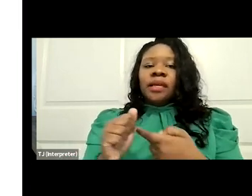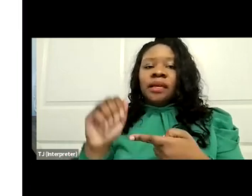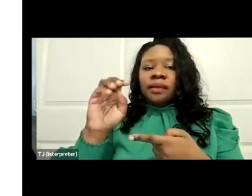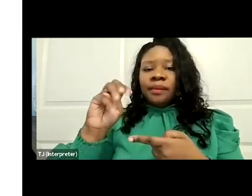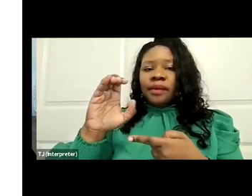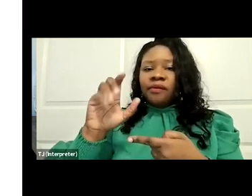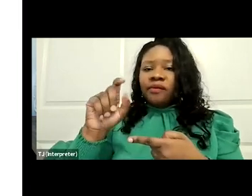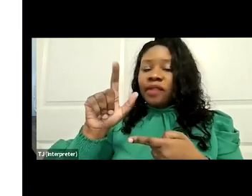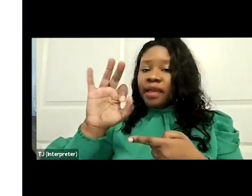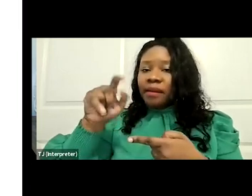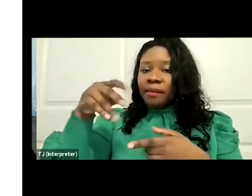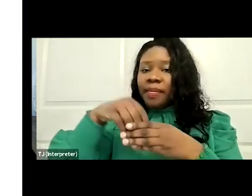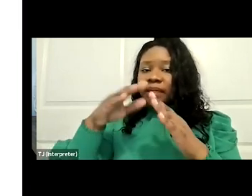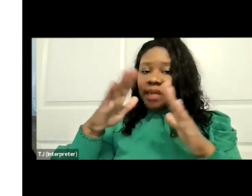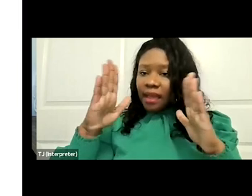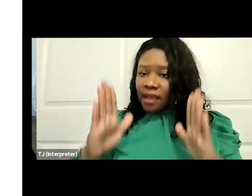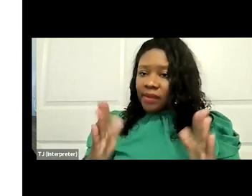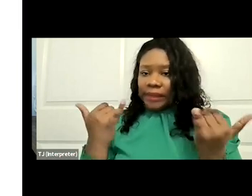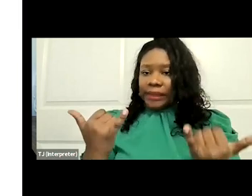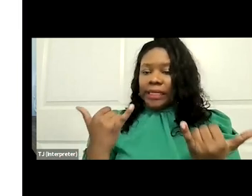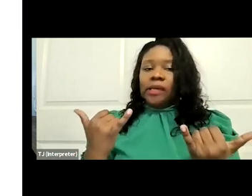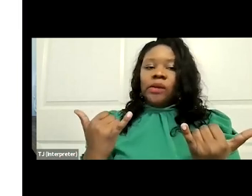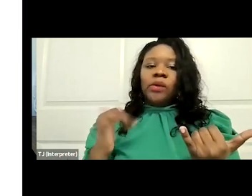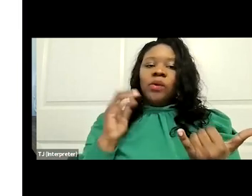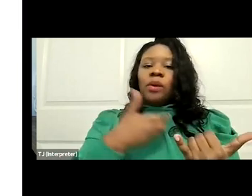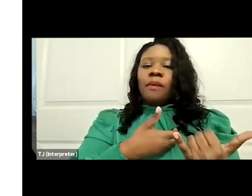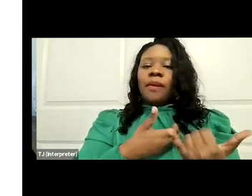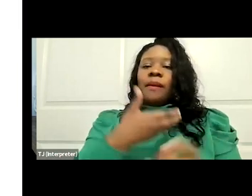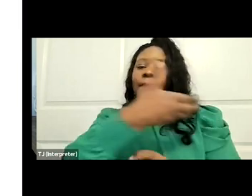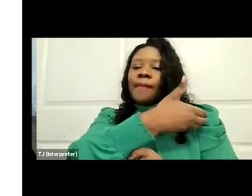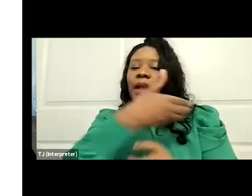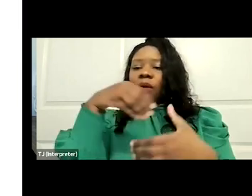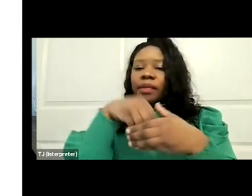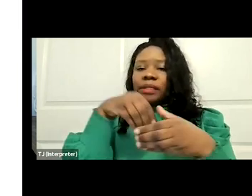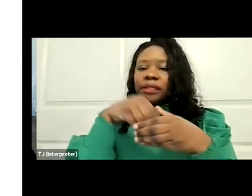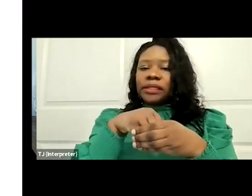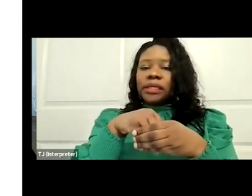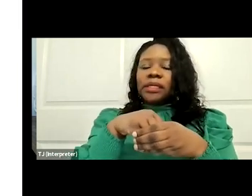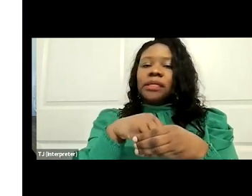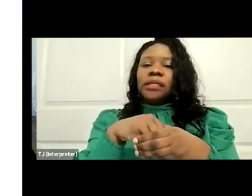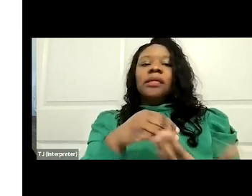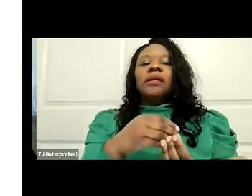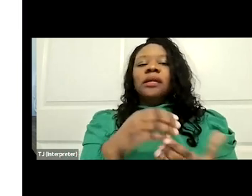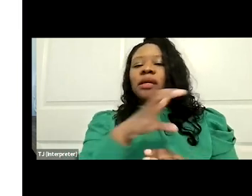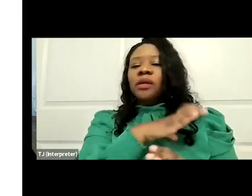so will be power within congressional committees.